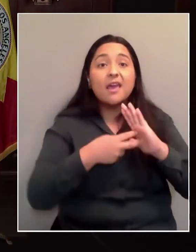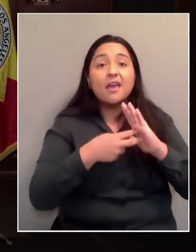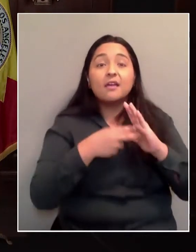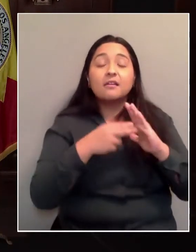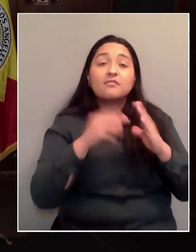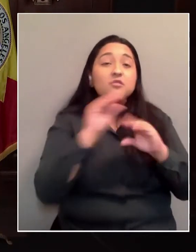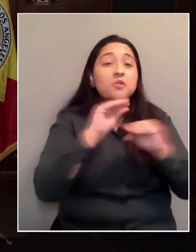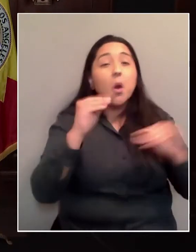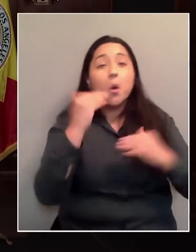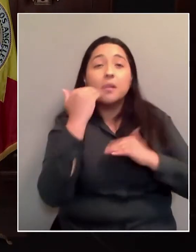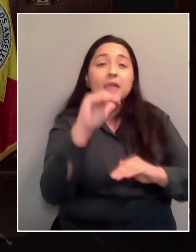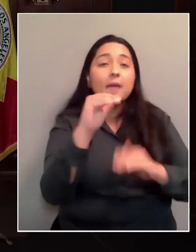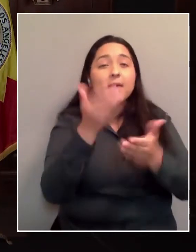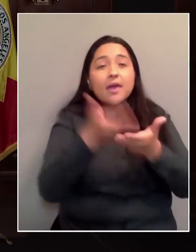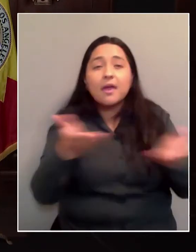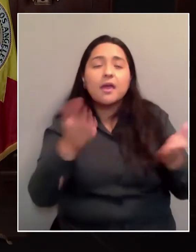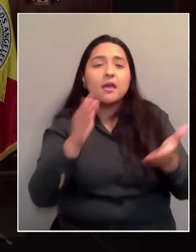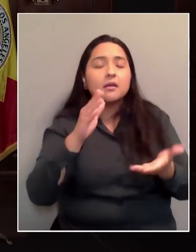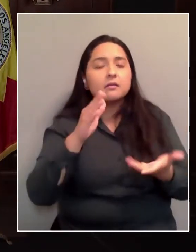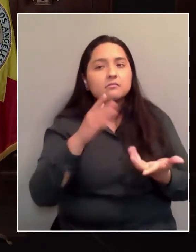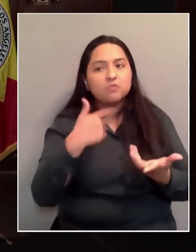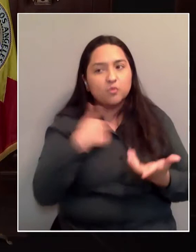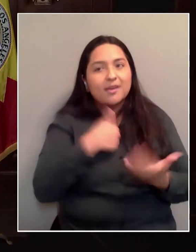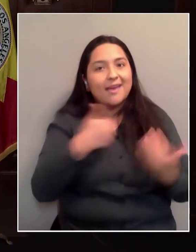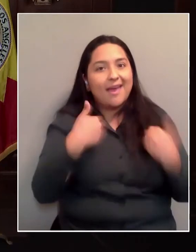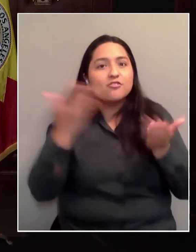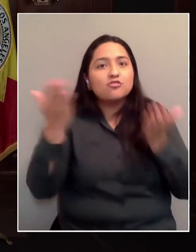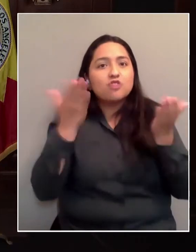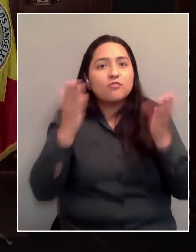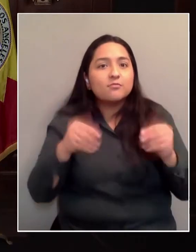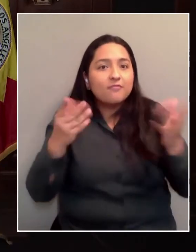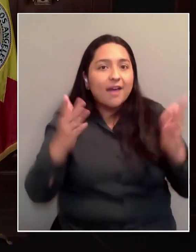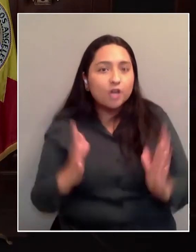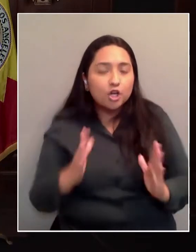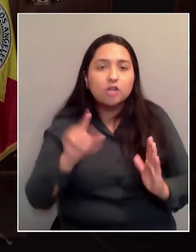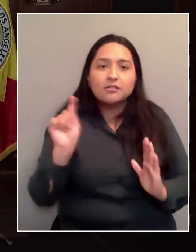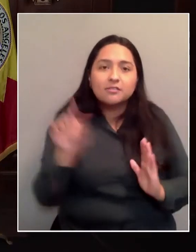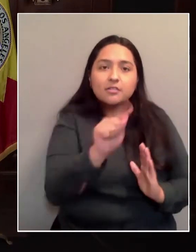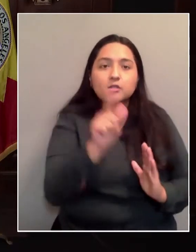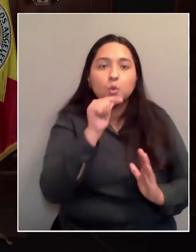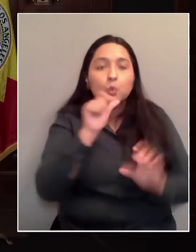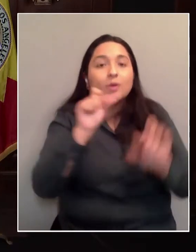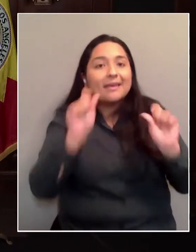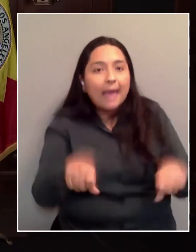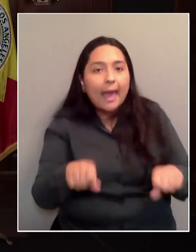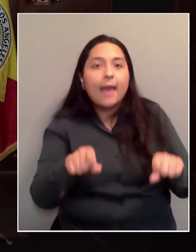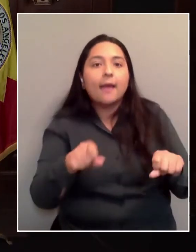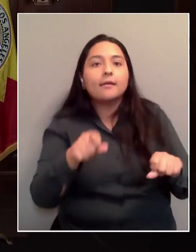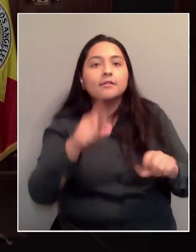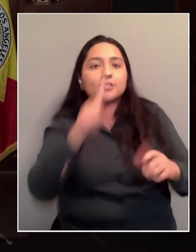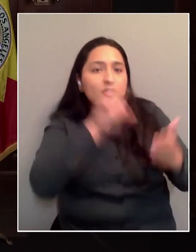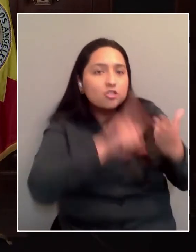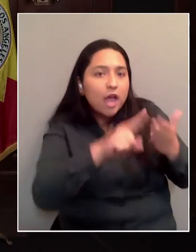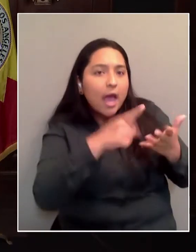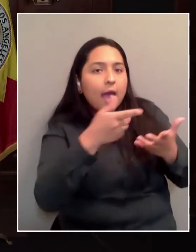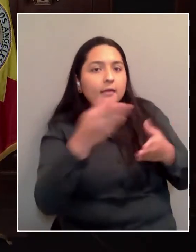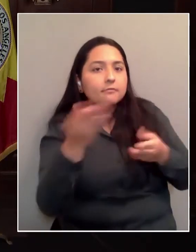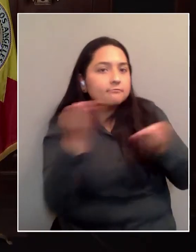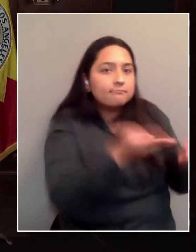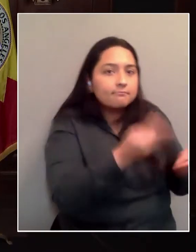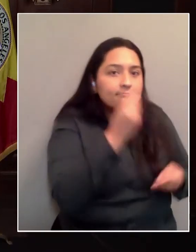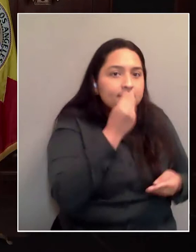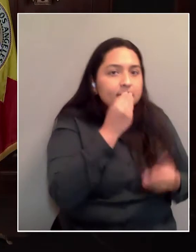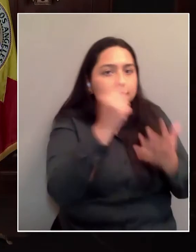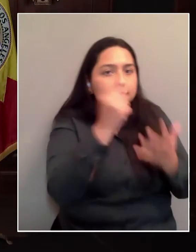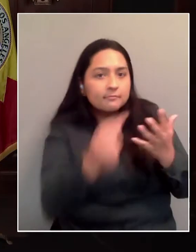Lhasa and others need service providers to be able to administer the meals, check in on people, et cetera. We want to make sure that we aren't just housing